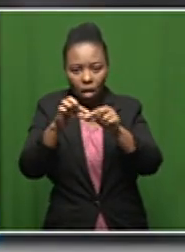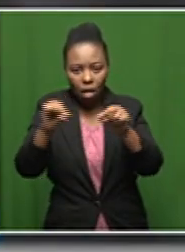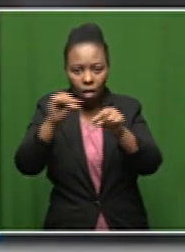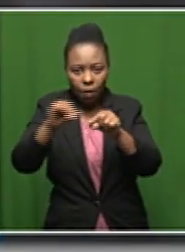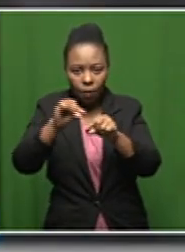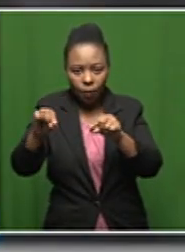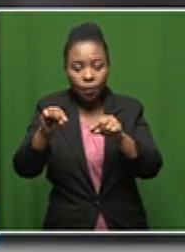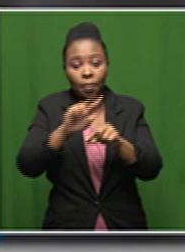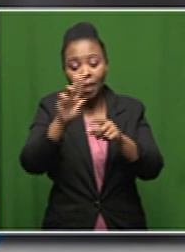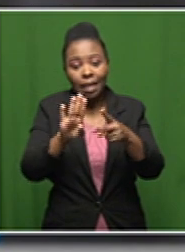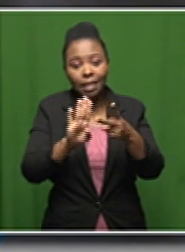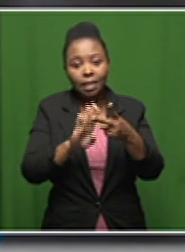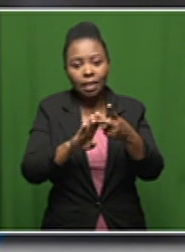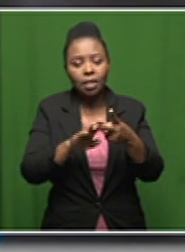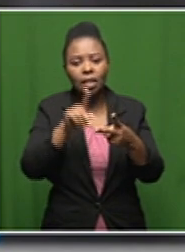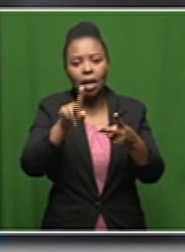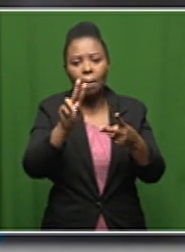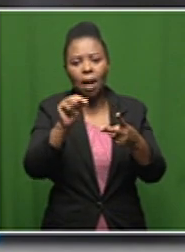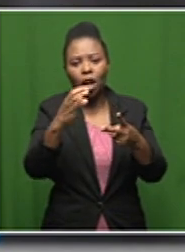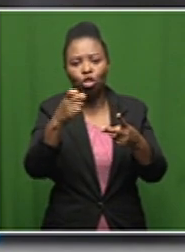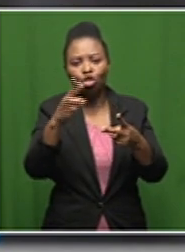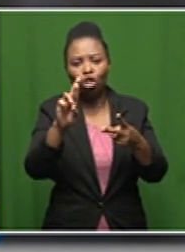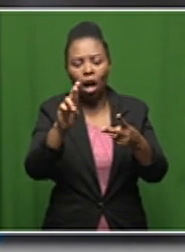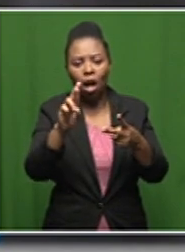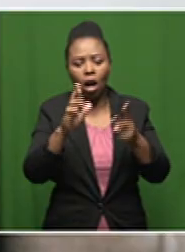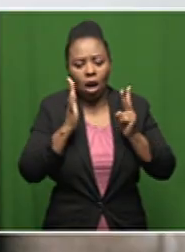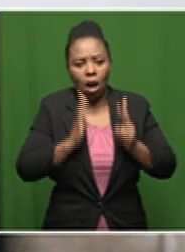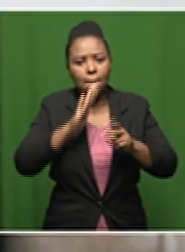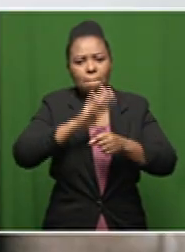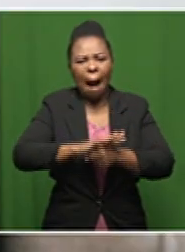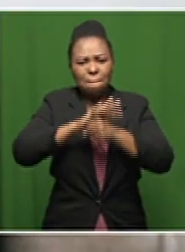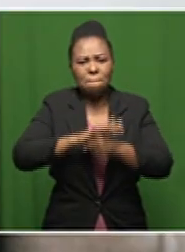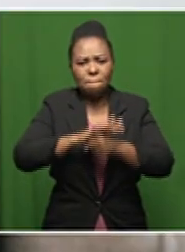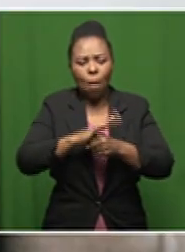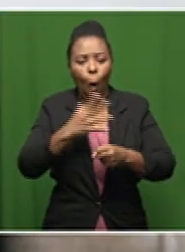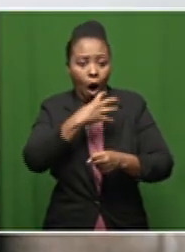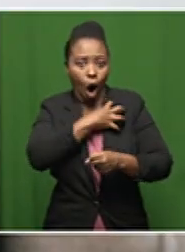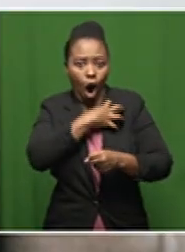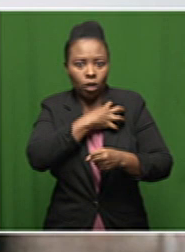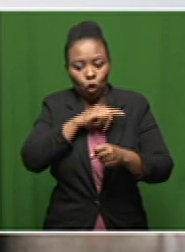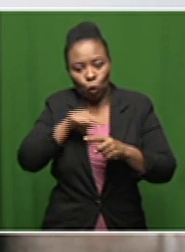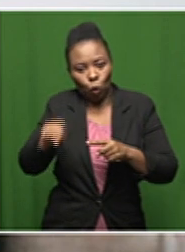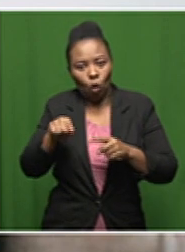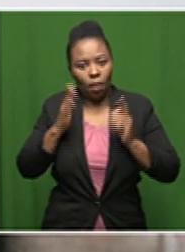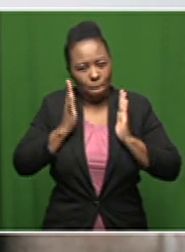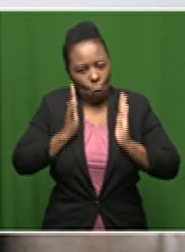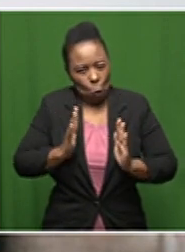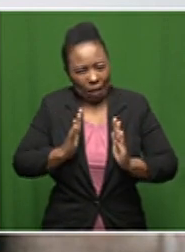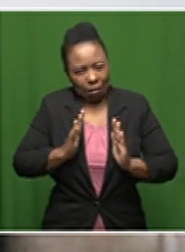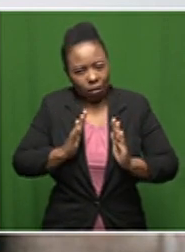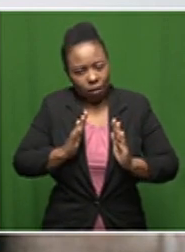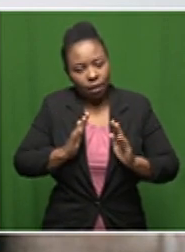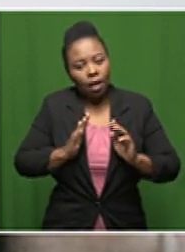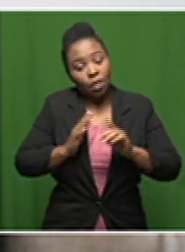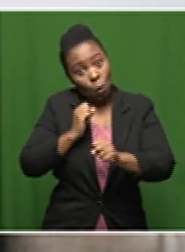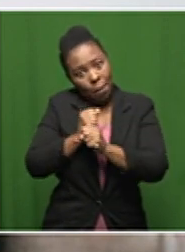that you need to have it pumped around the body so you actually need the heart to pump it around the body and to uh ensure